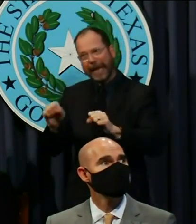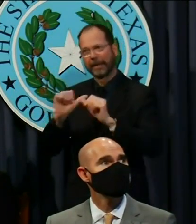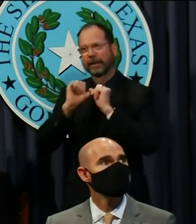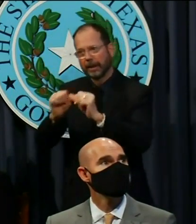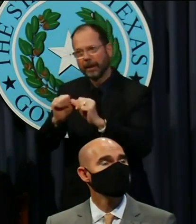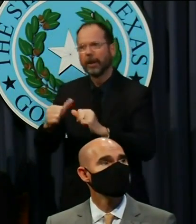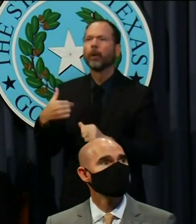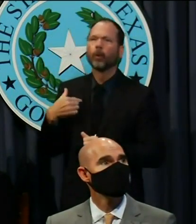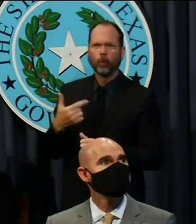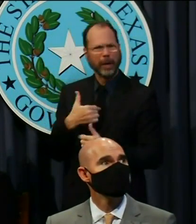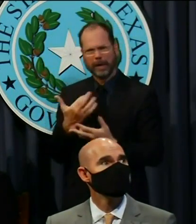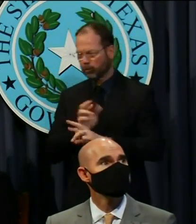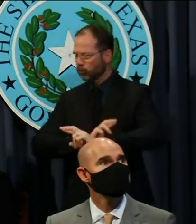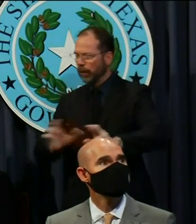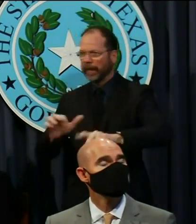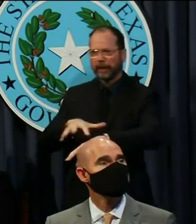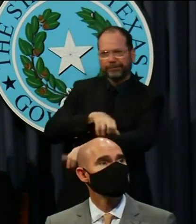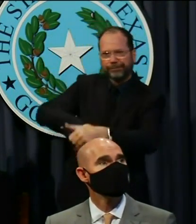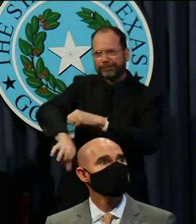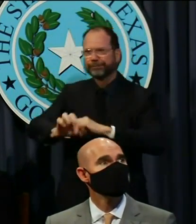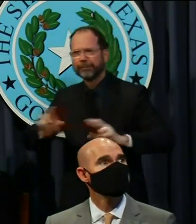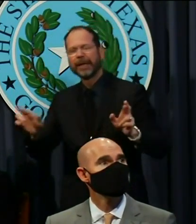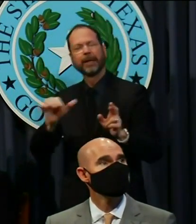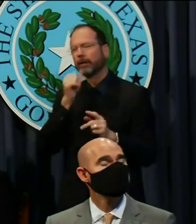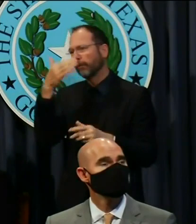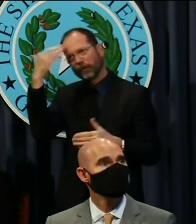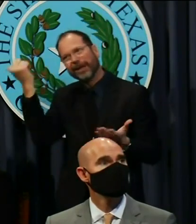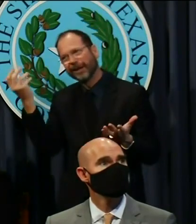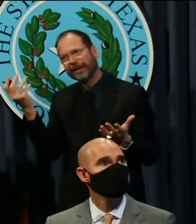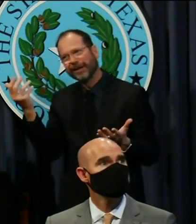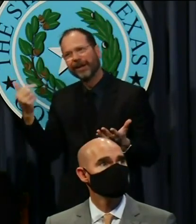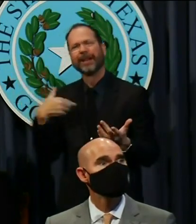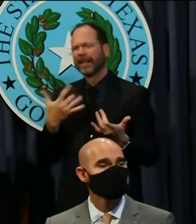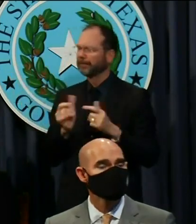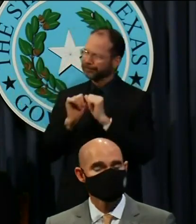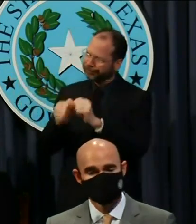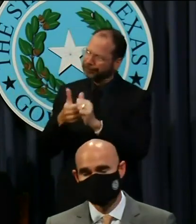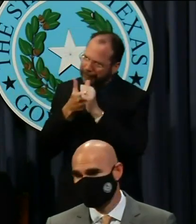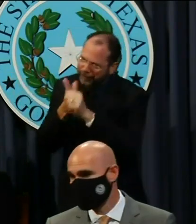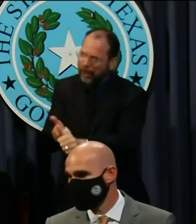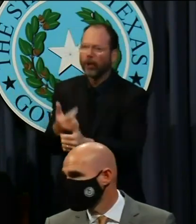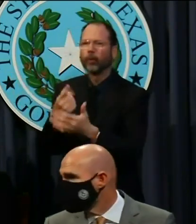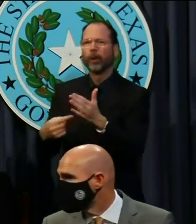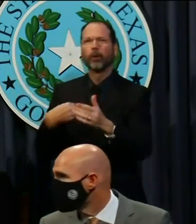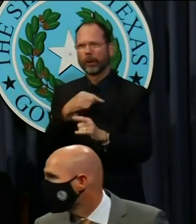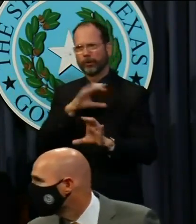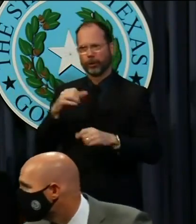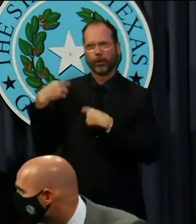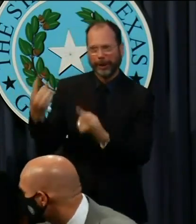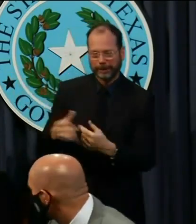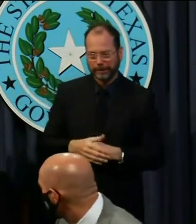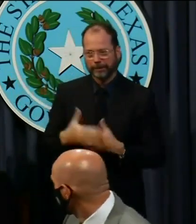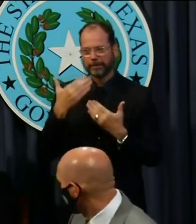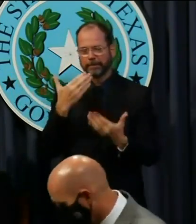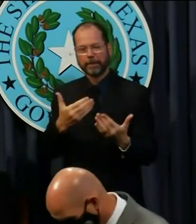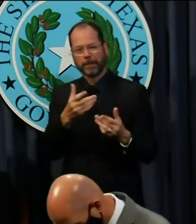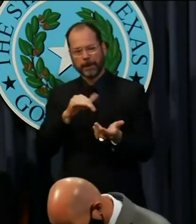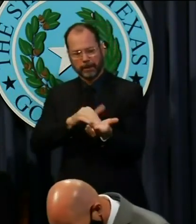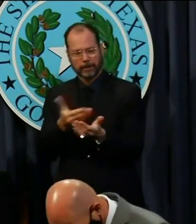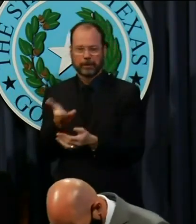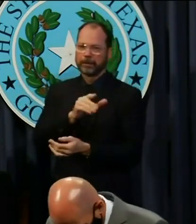it. We are up to this task, and let's not forget that, and let's stay the course. Thank you. Thank you, Doctor. Now, Dr.